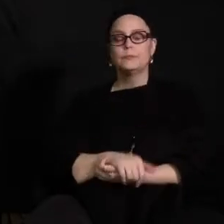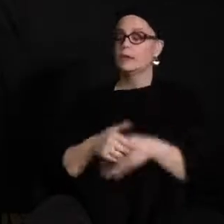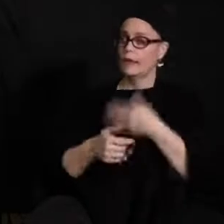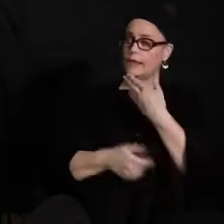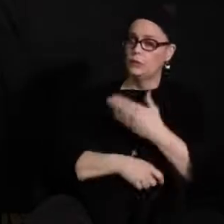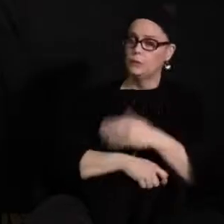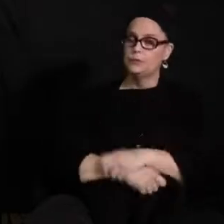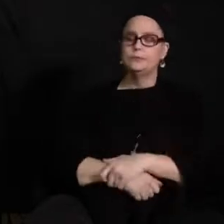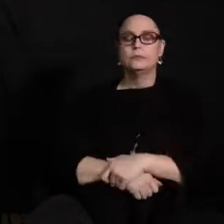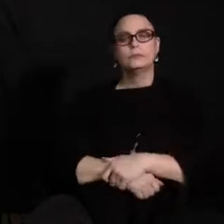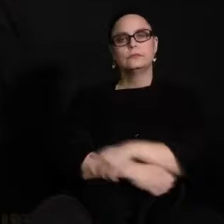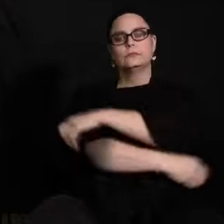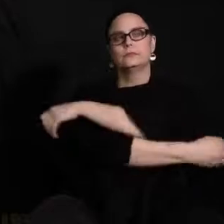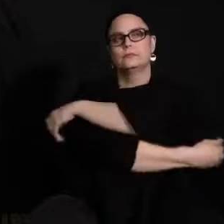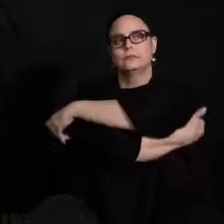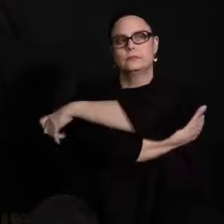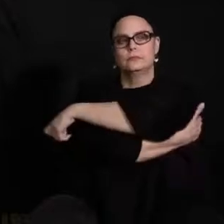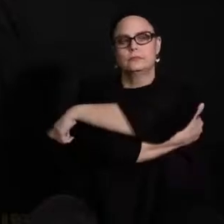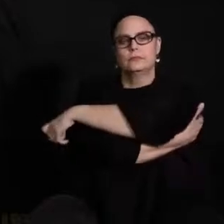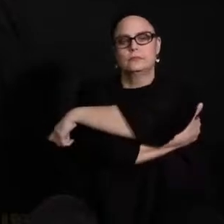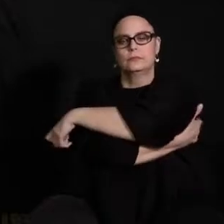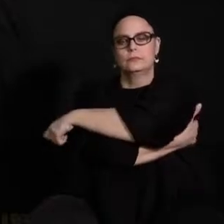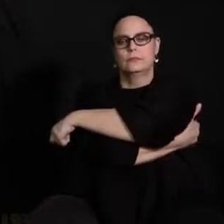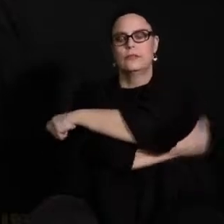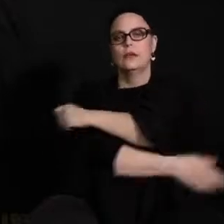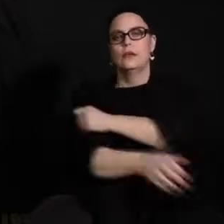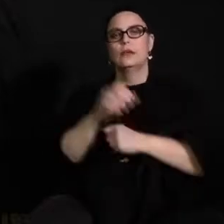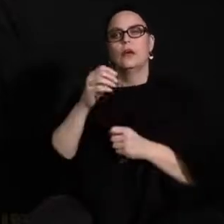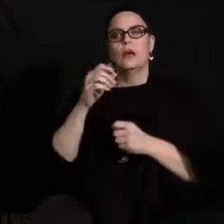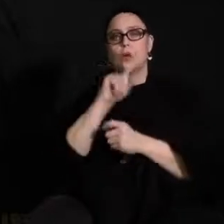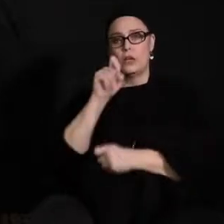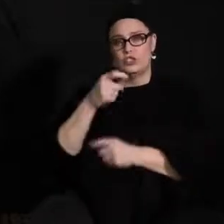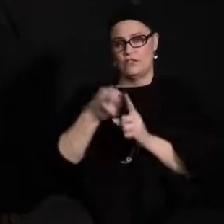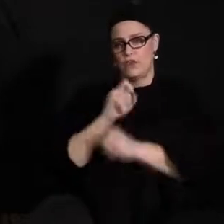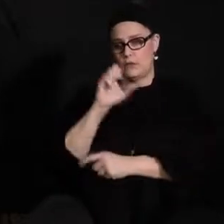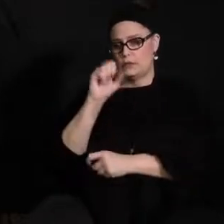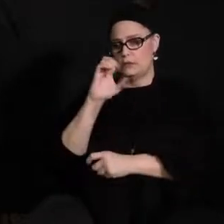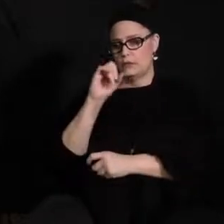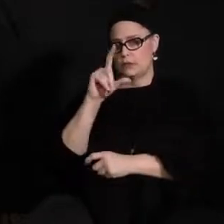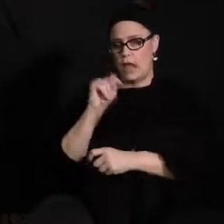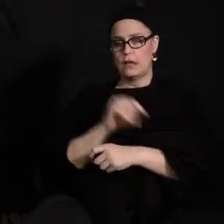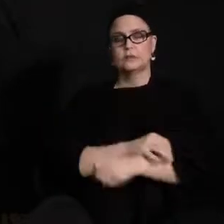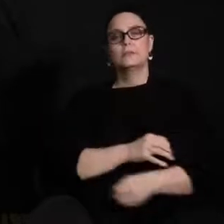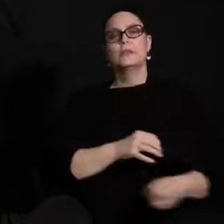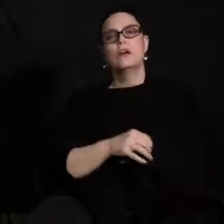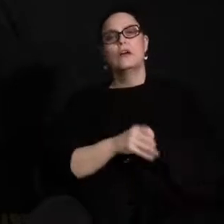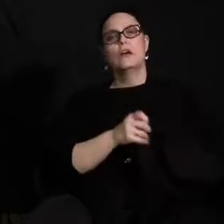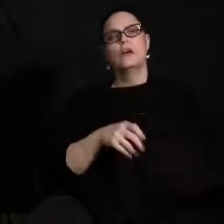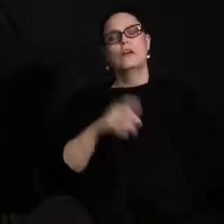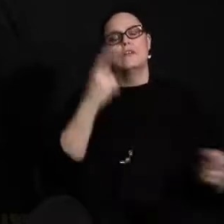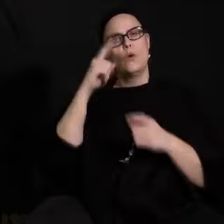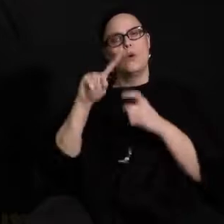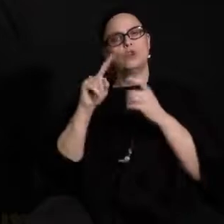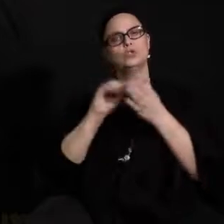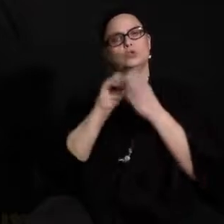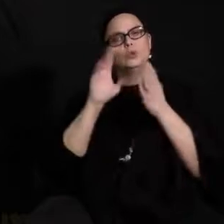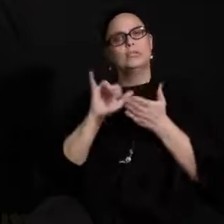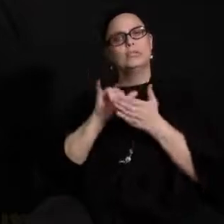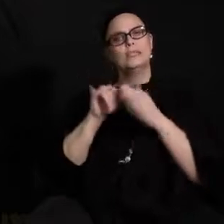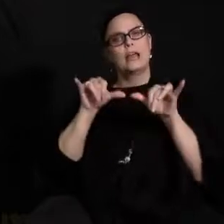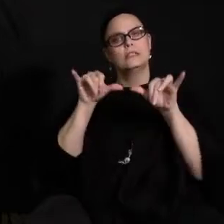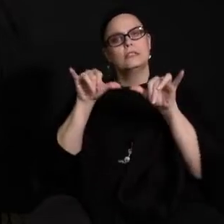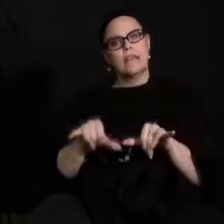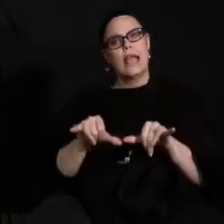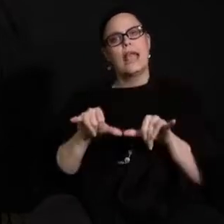Next question from Scott Micklerath. For students that remain virtual, what would the differences be and how